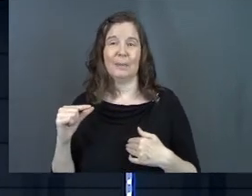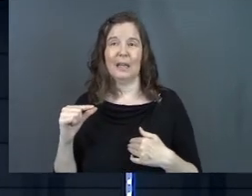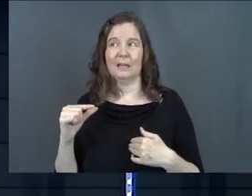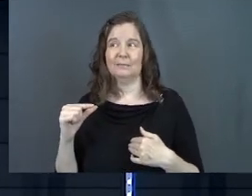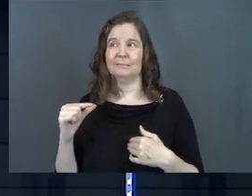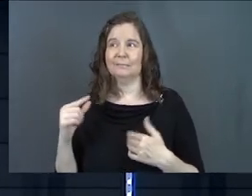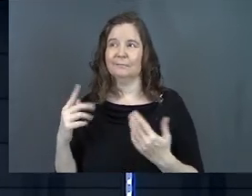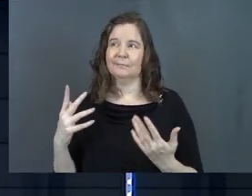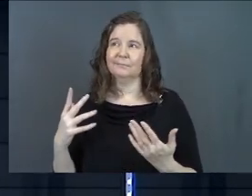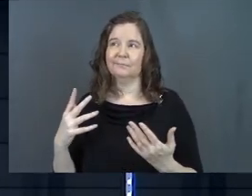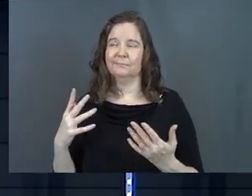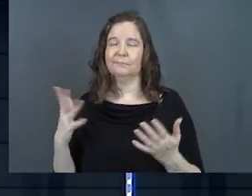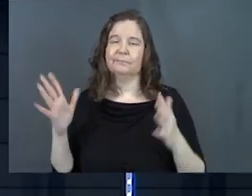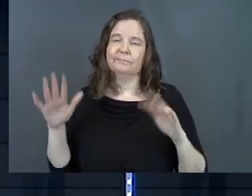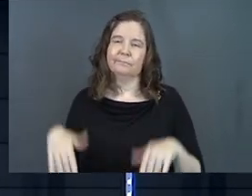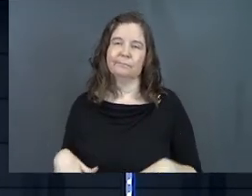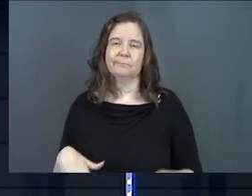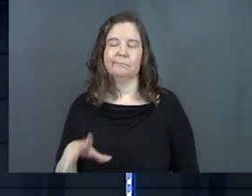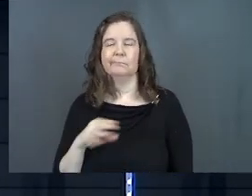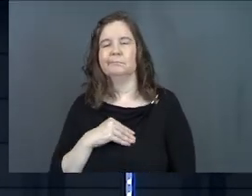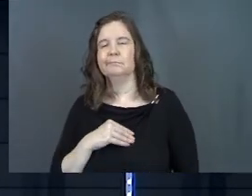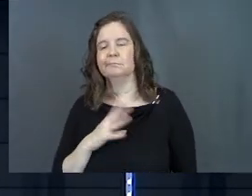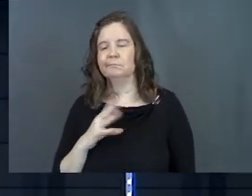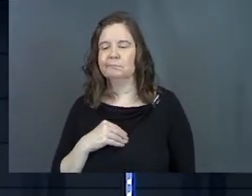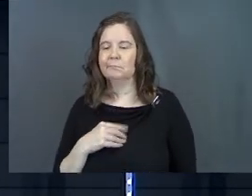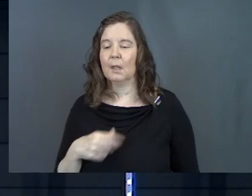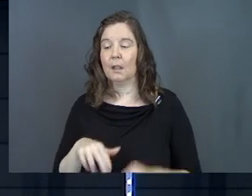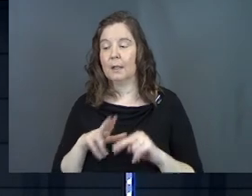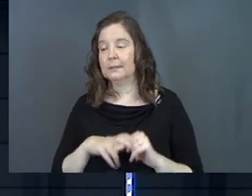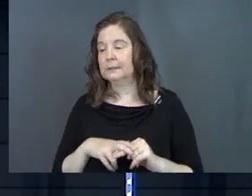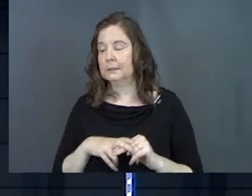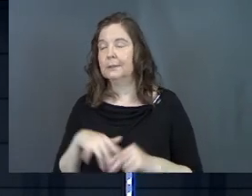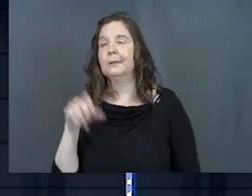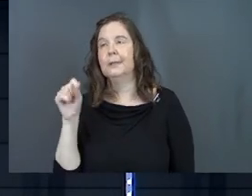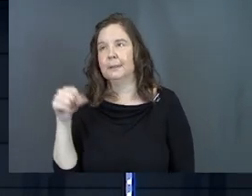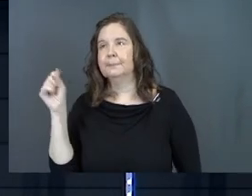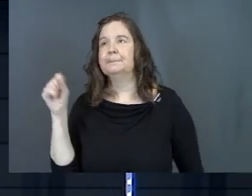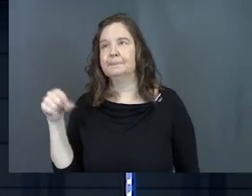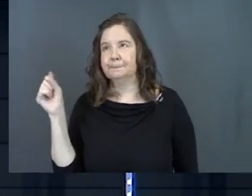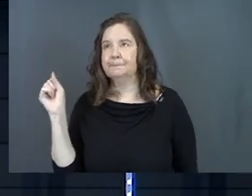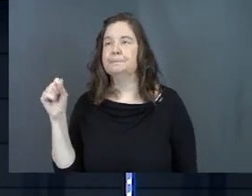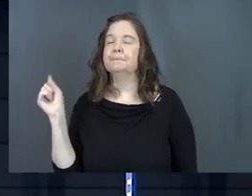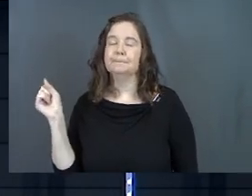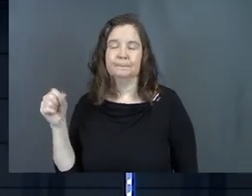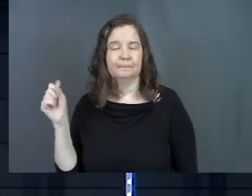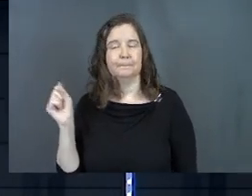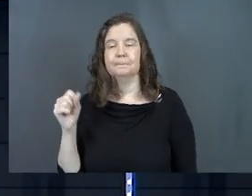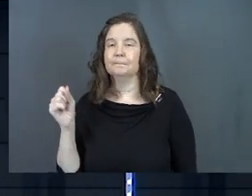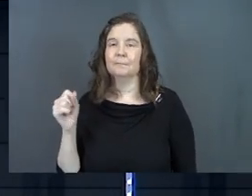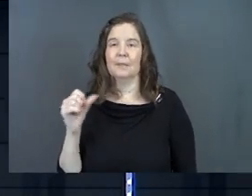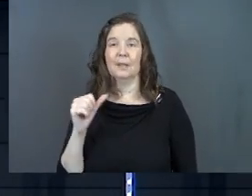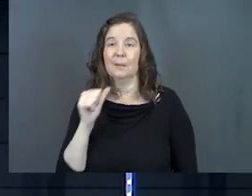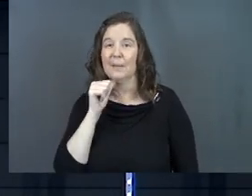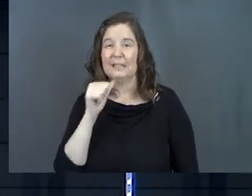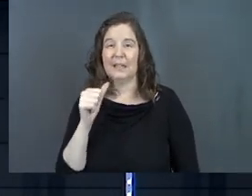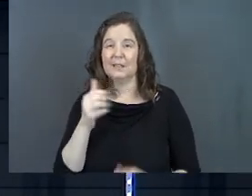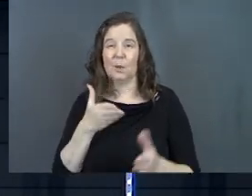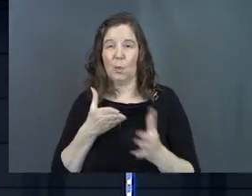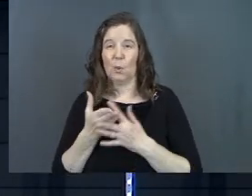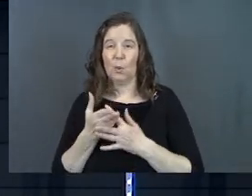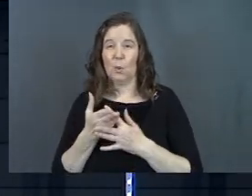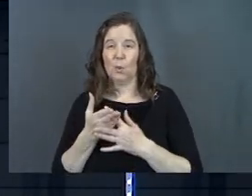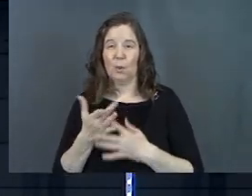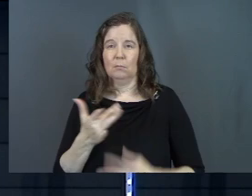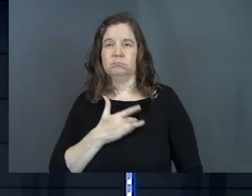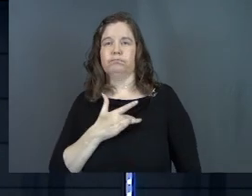callous. They come in and they sit in the seats and yes, pastor, yes, pastor, but none of it penetrates.